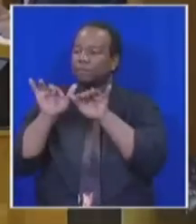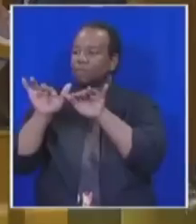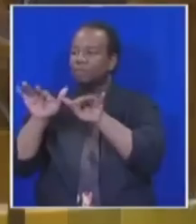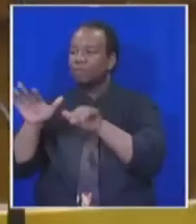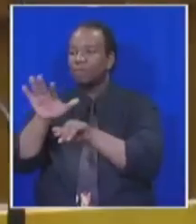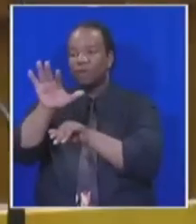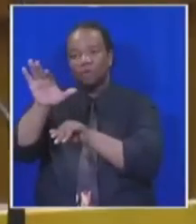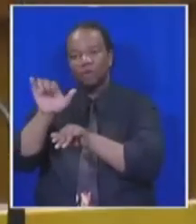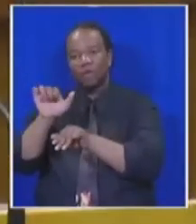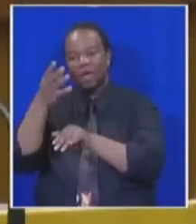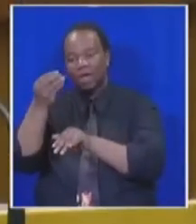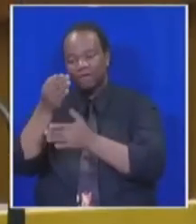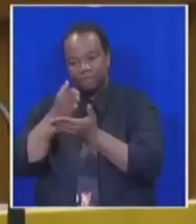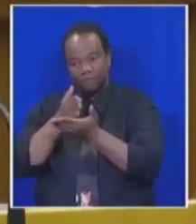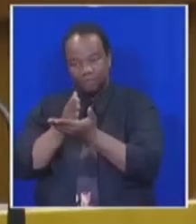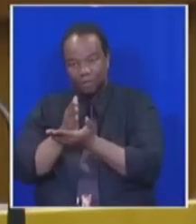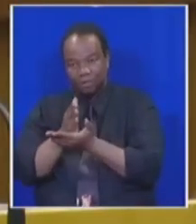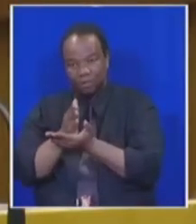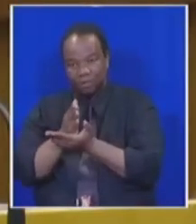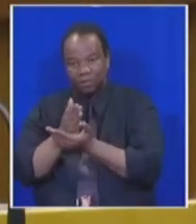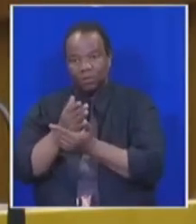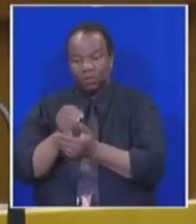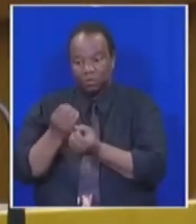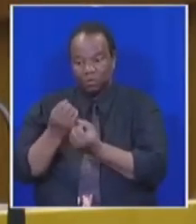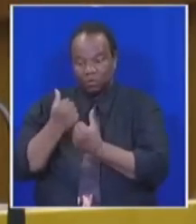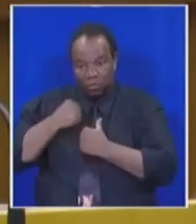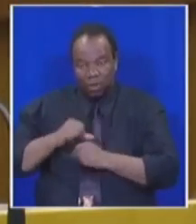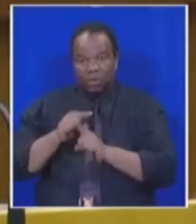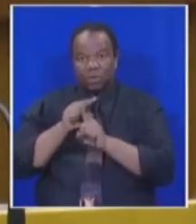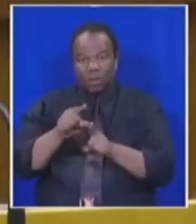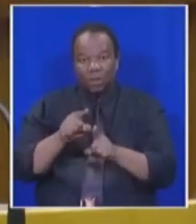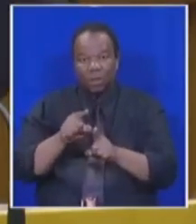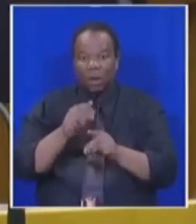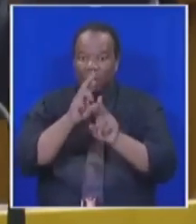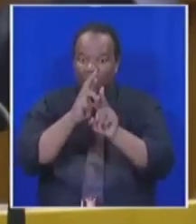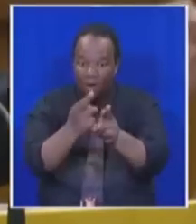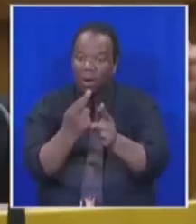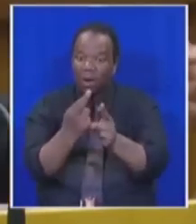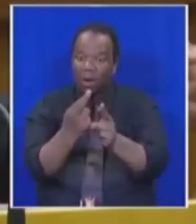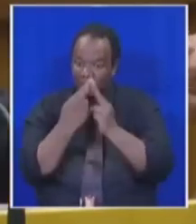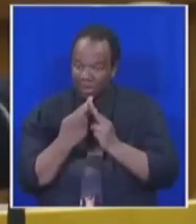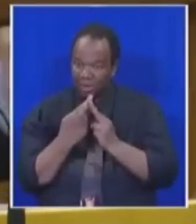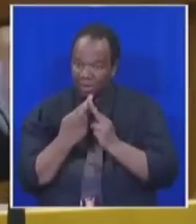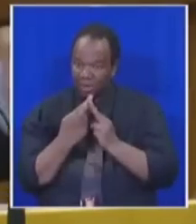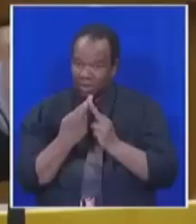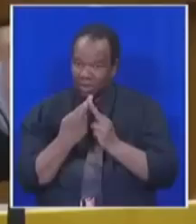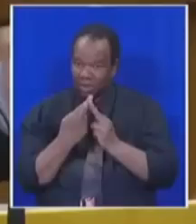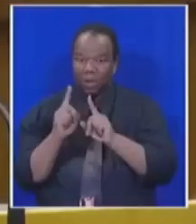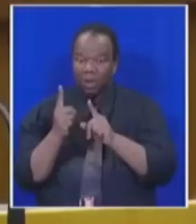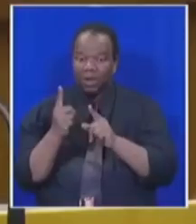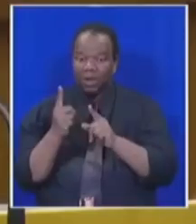entitled to demand accountability and integrity, from those who serve them, and that includes all of us.